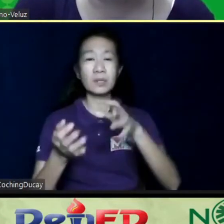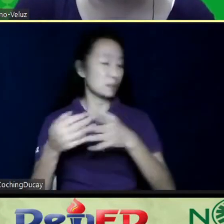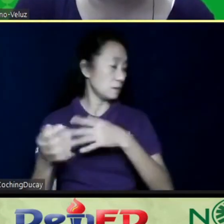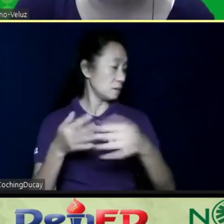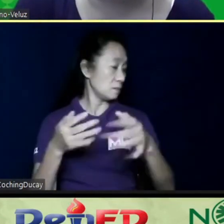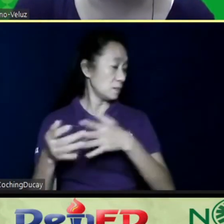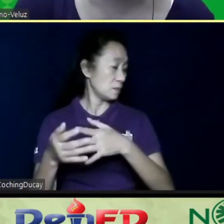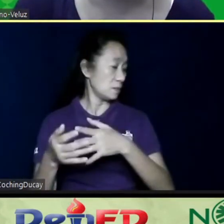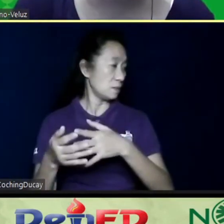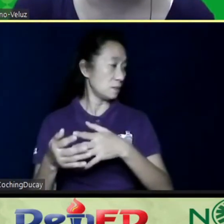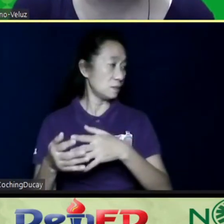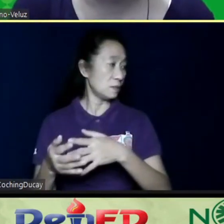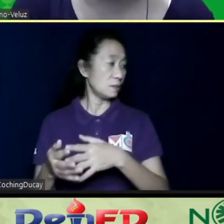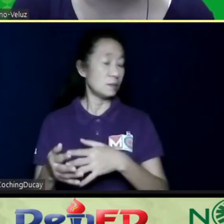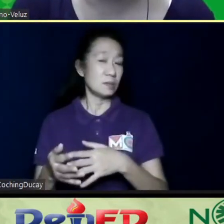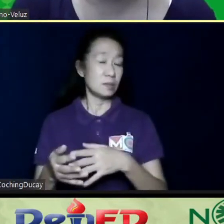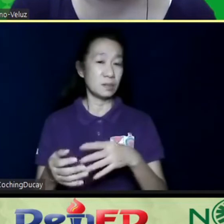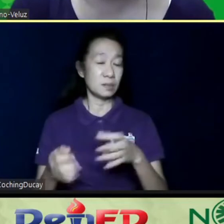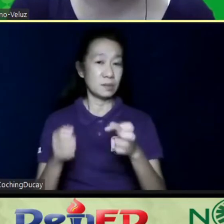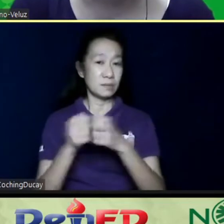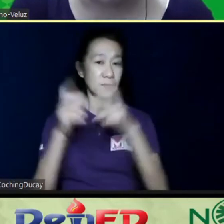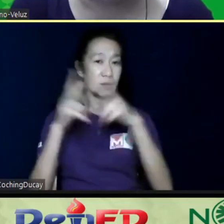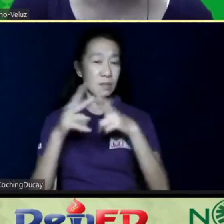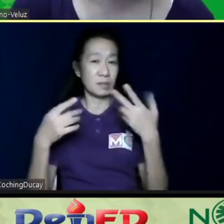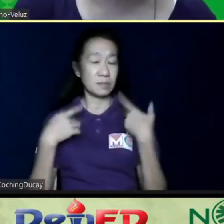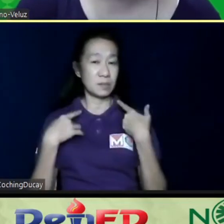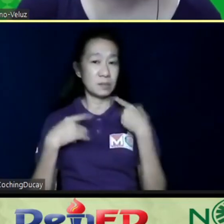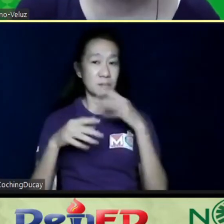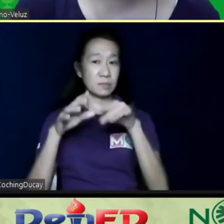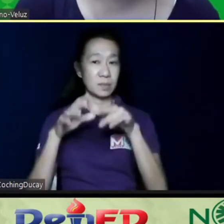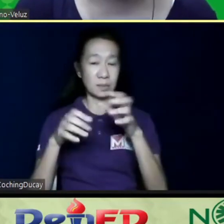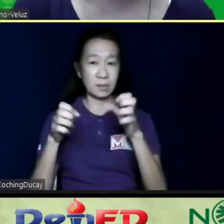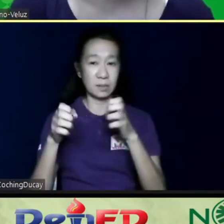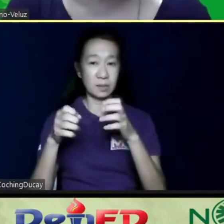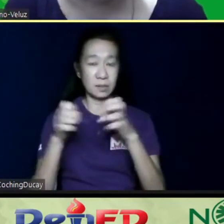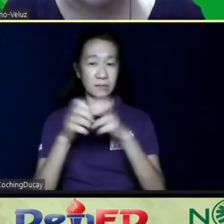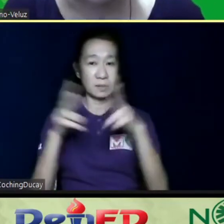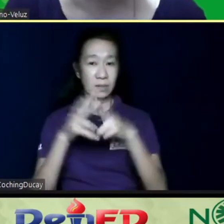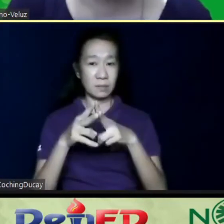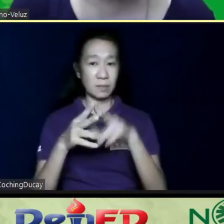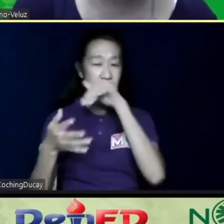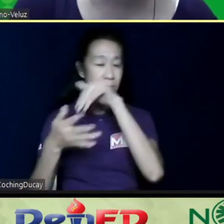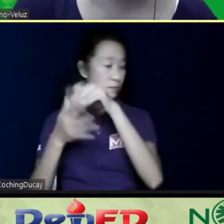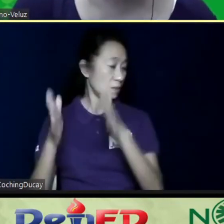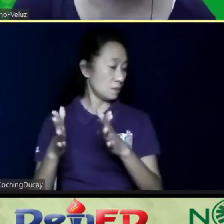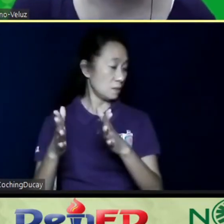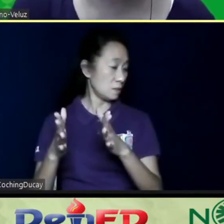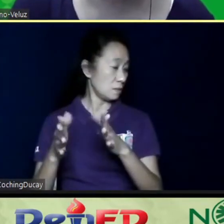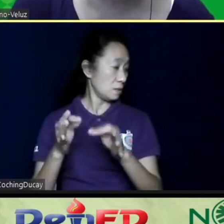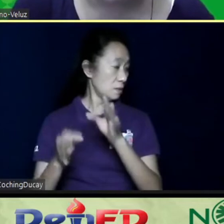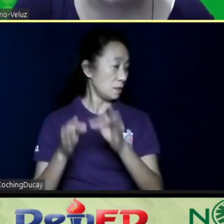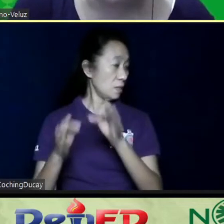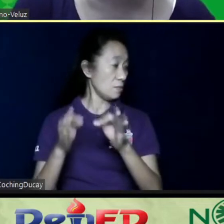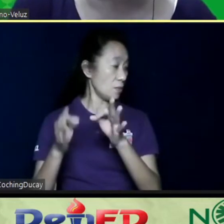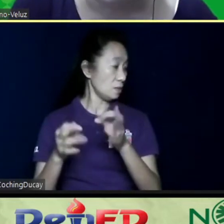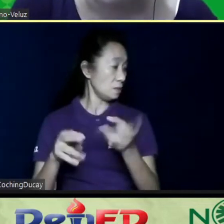disabilities, even if they are students, if they are adding